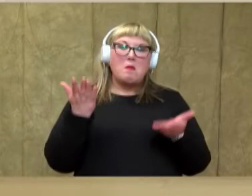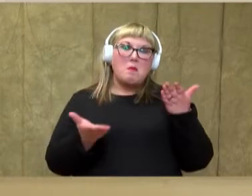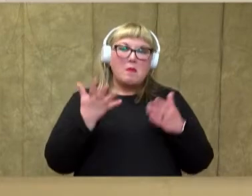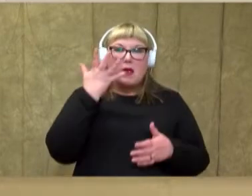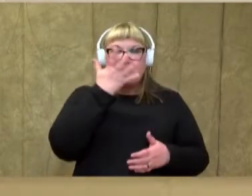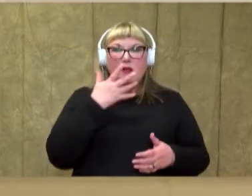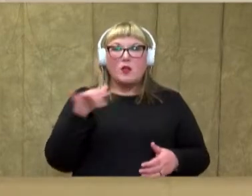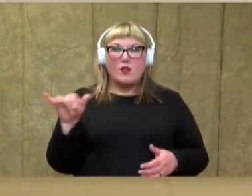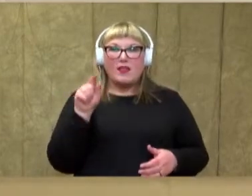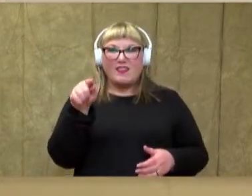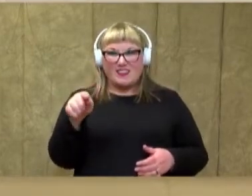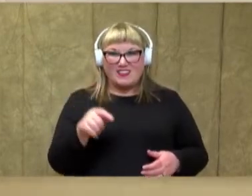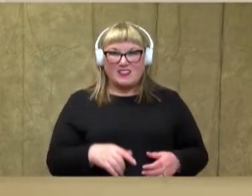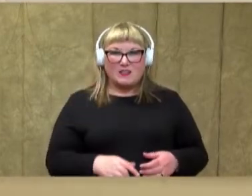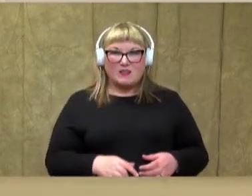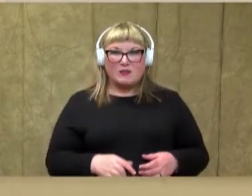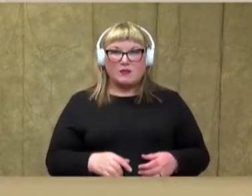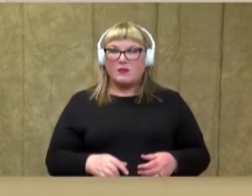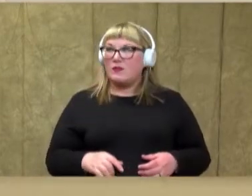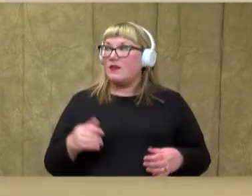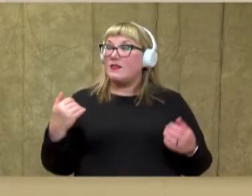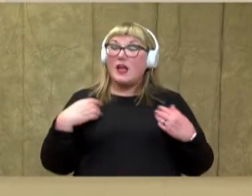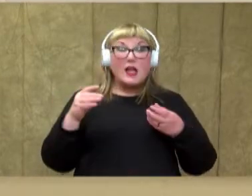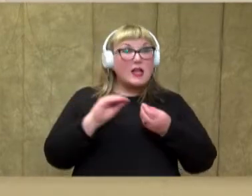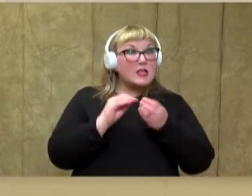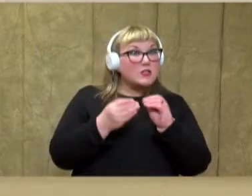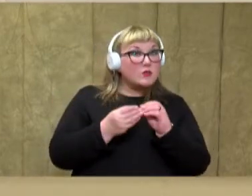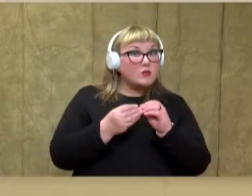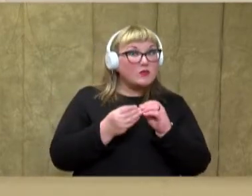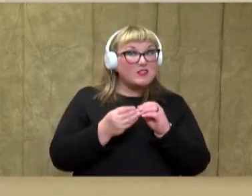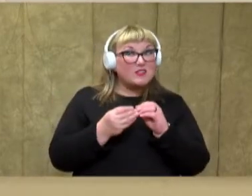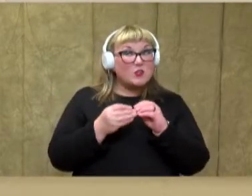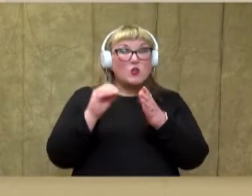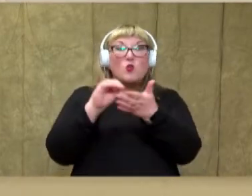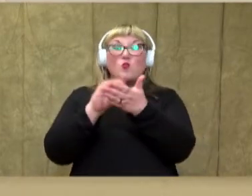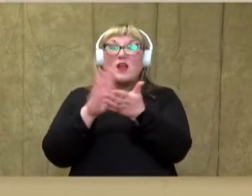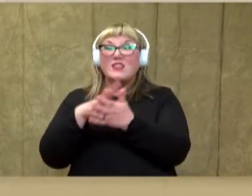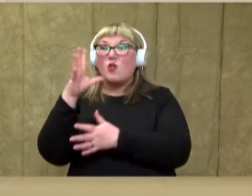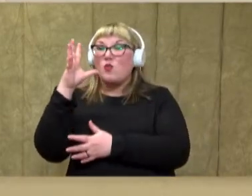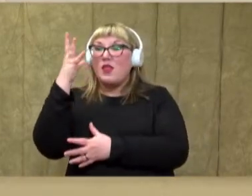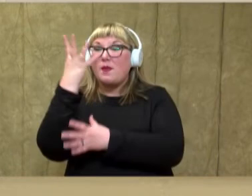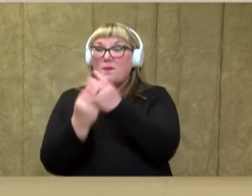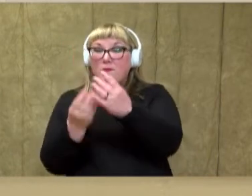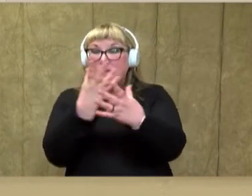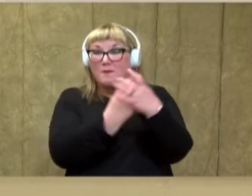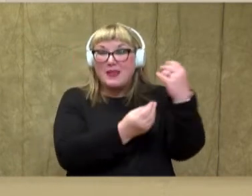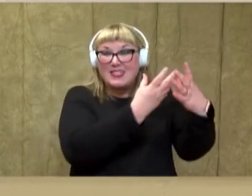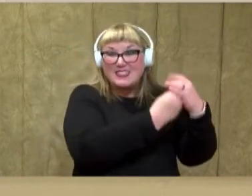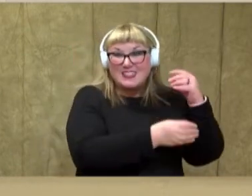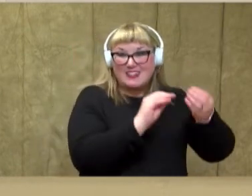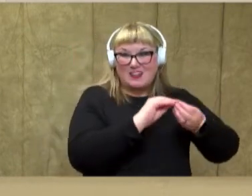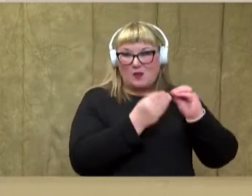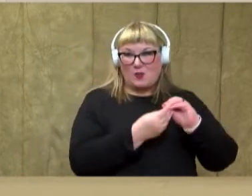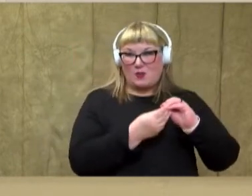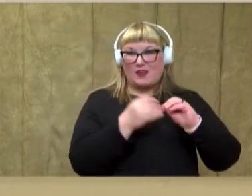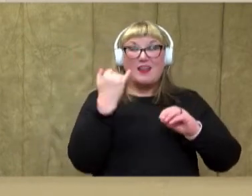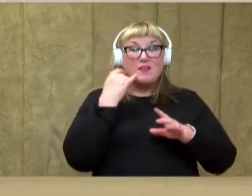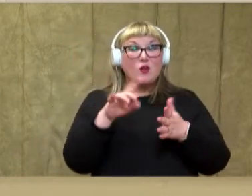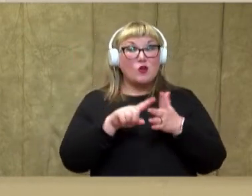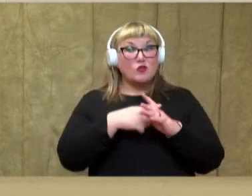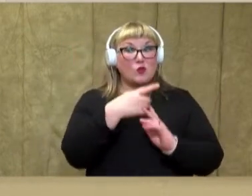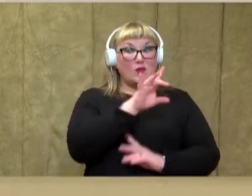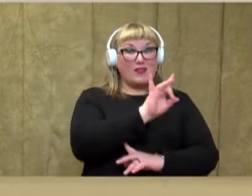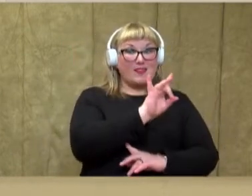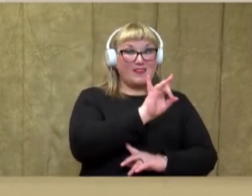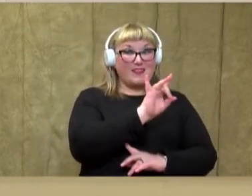like this. It just has some numbers and we have to fill in the missing numbers. So if we are starting with 8,